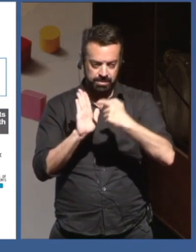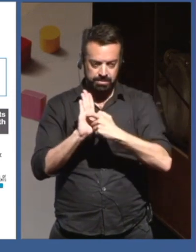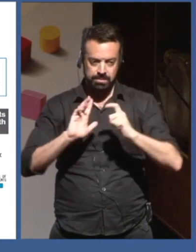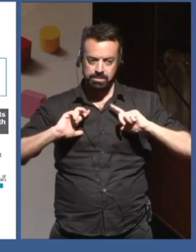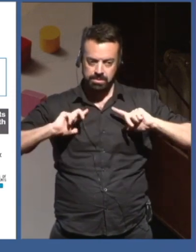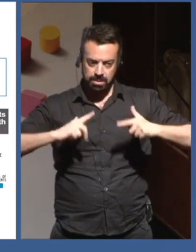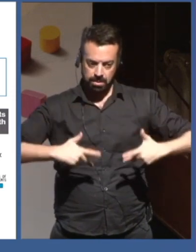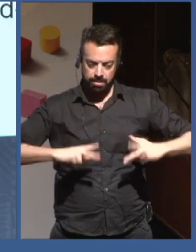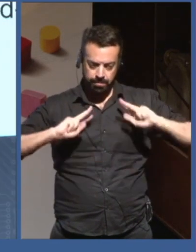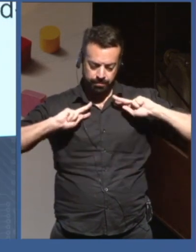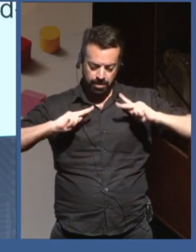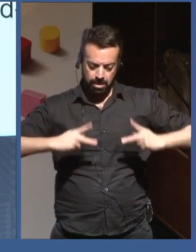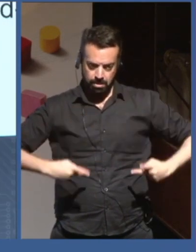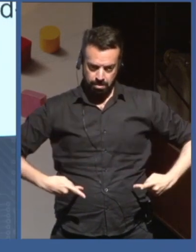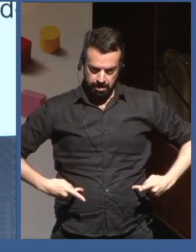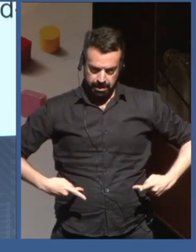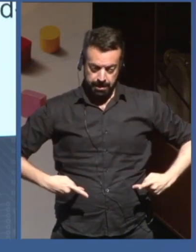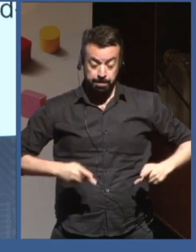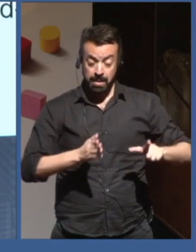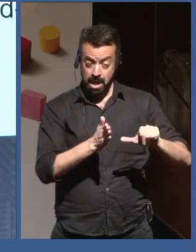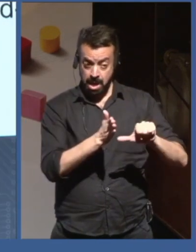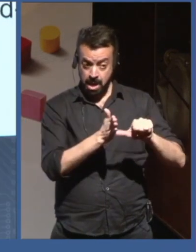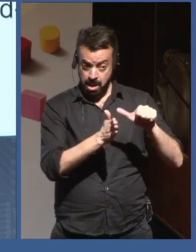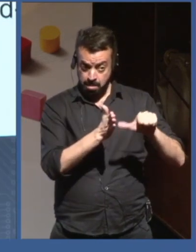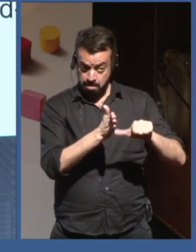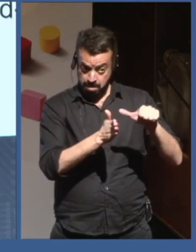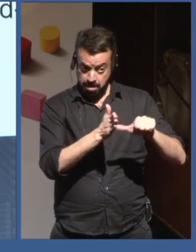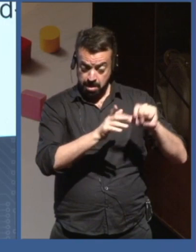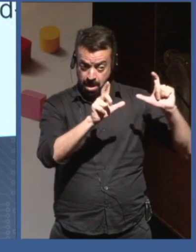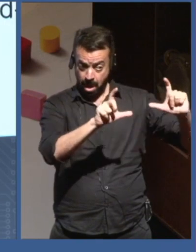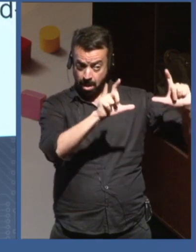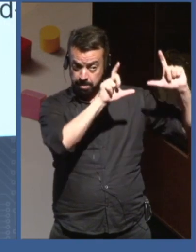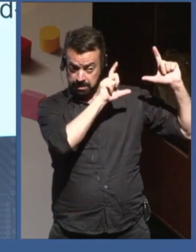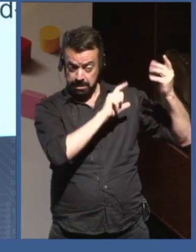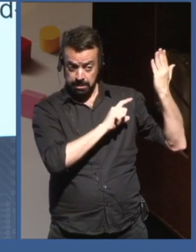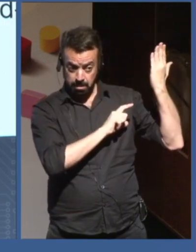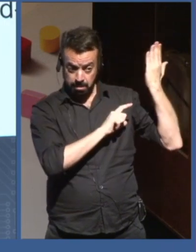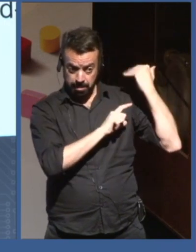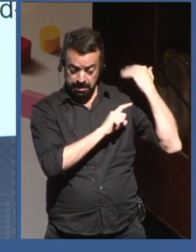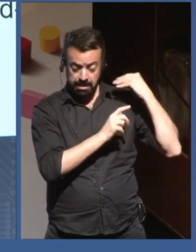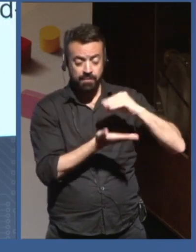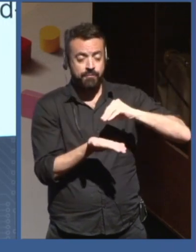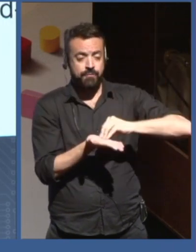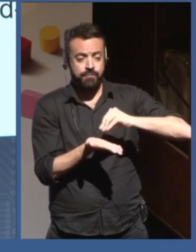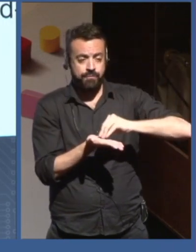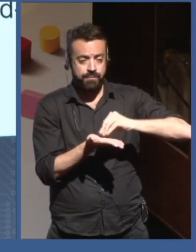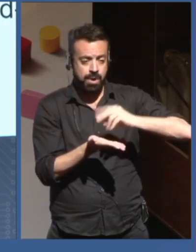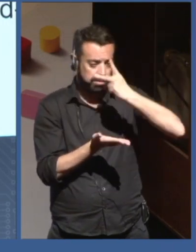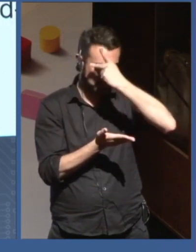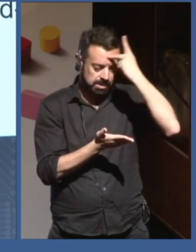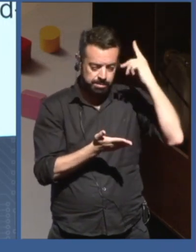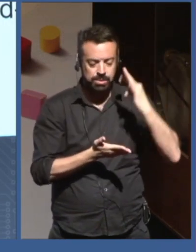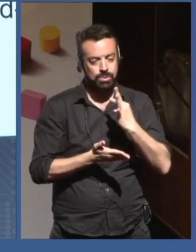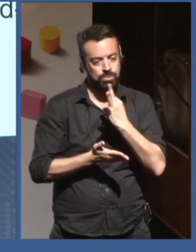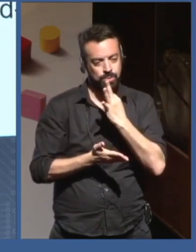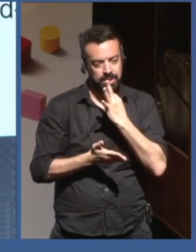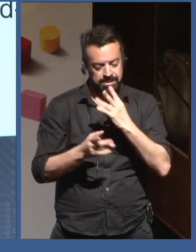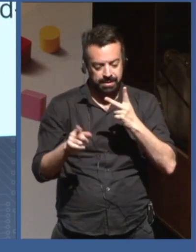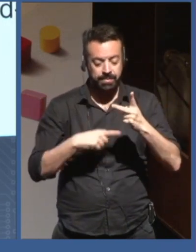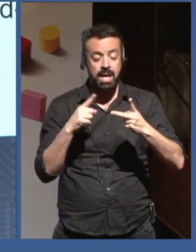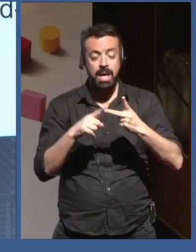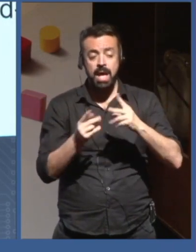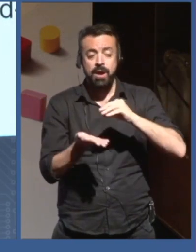previous presentation and others, it's a lack of data access. It's the lack of data culture also. It's the lack of